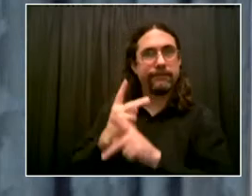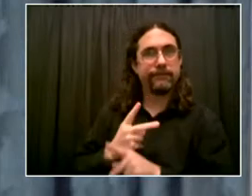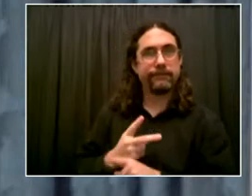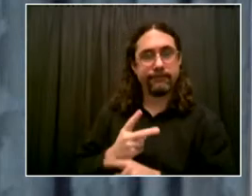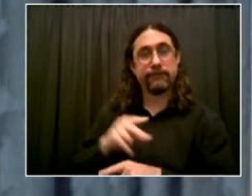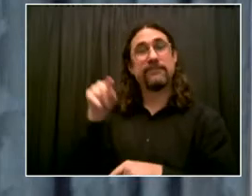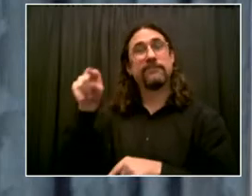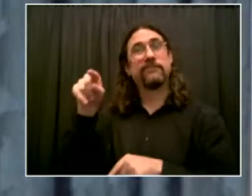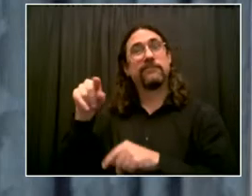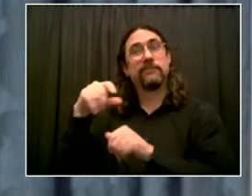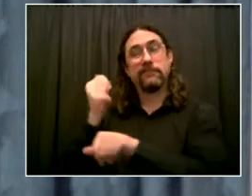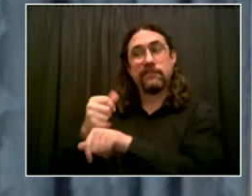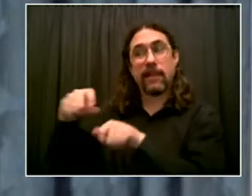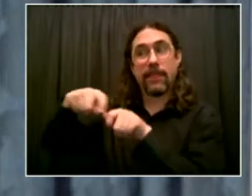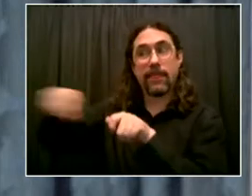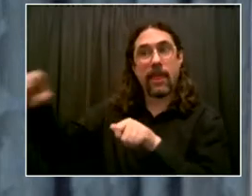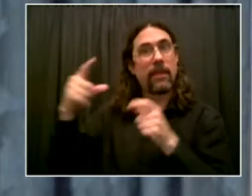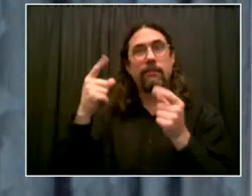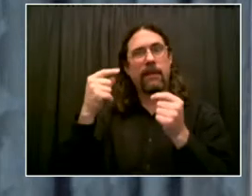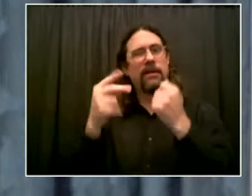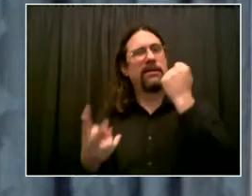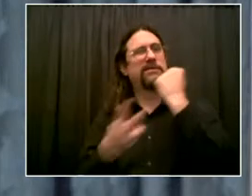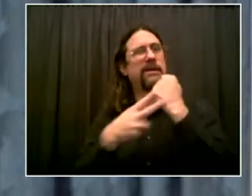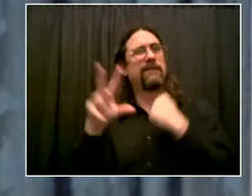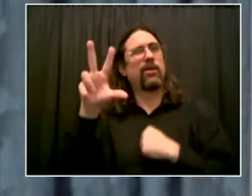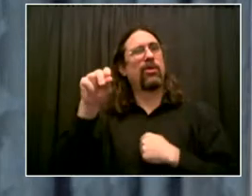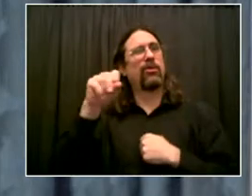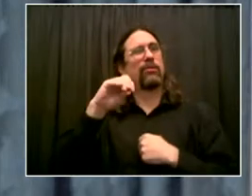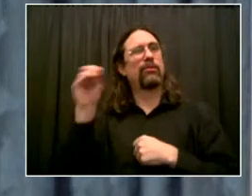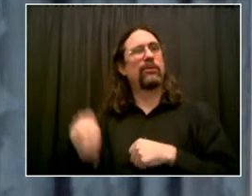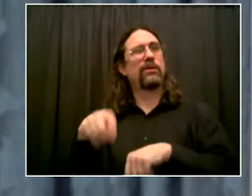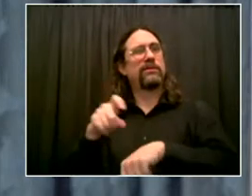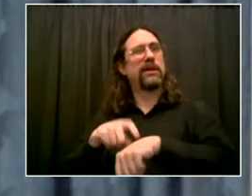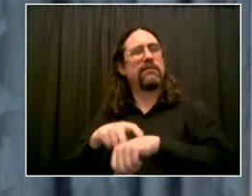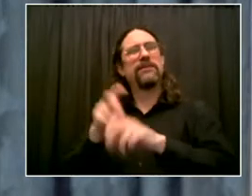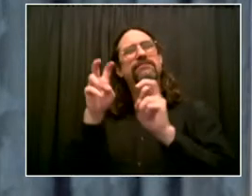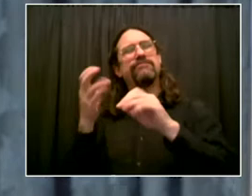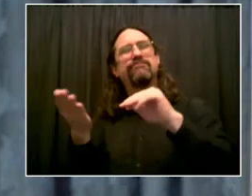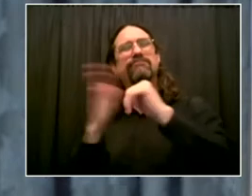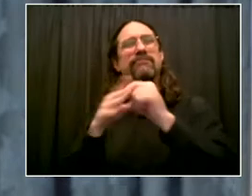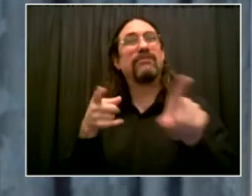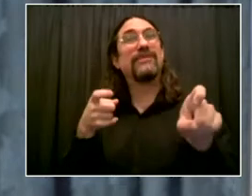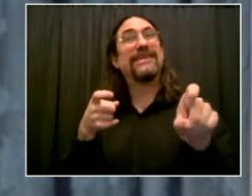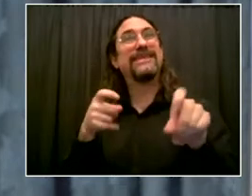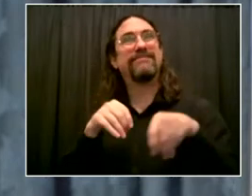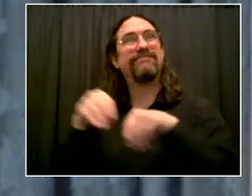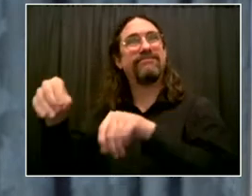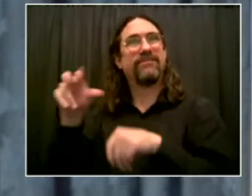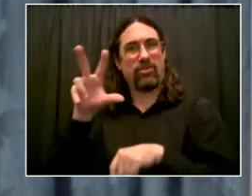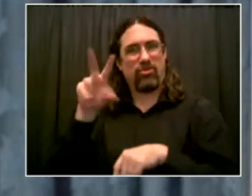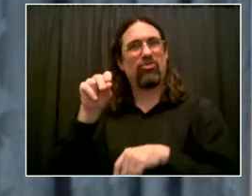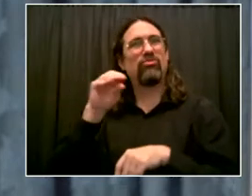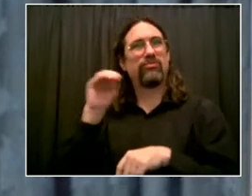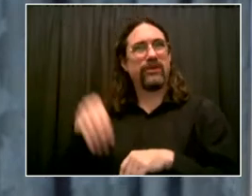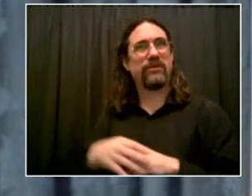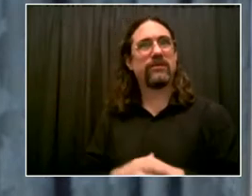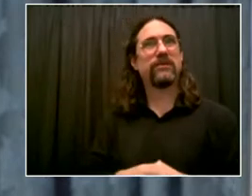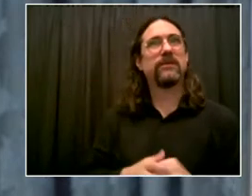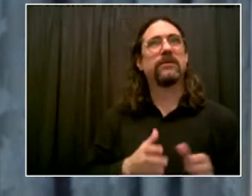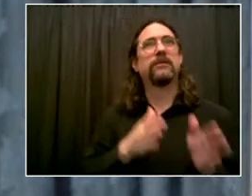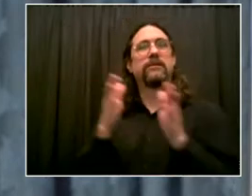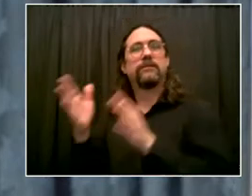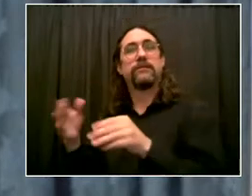Avenue and Archer in Jamaica, two busways in downtown Jamaica. This is a huge